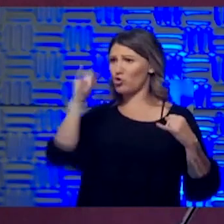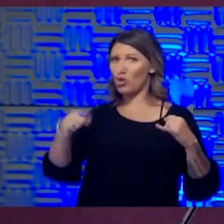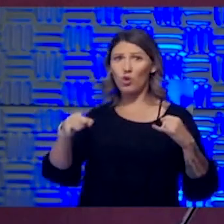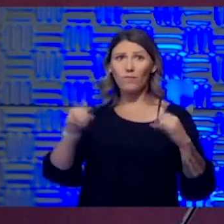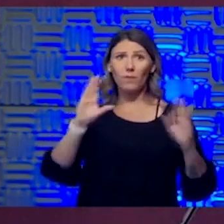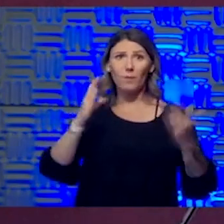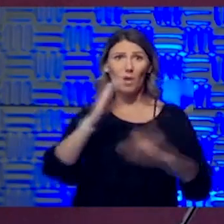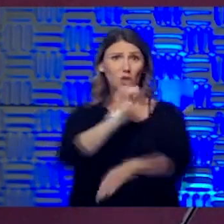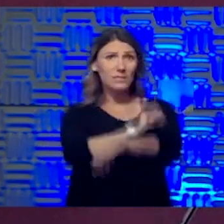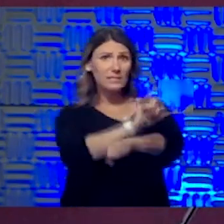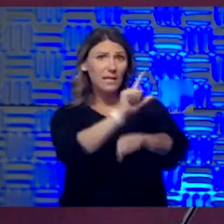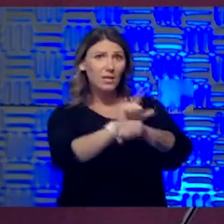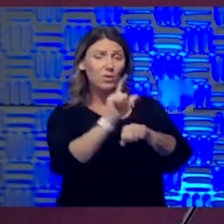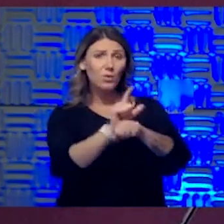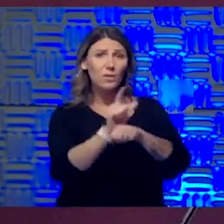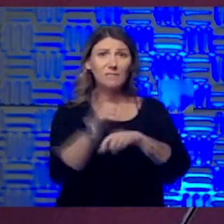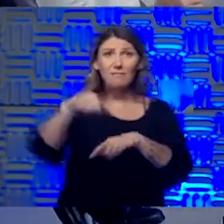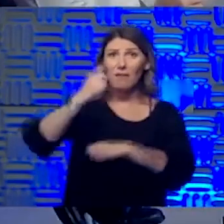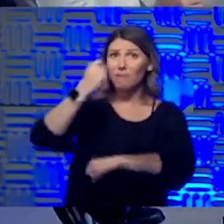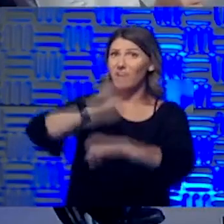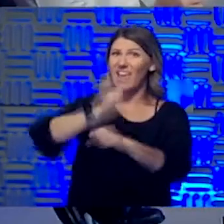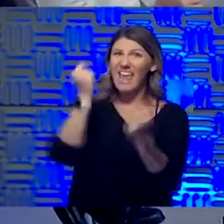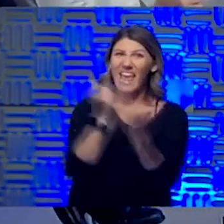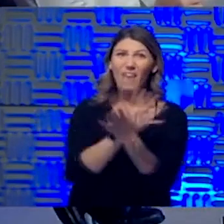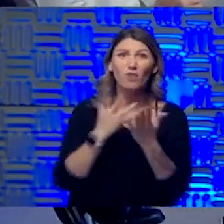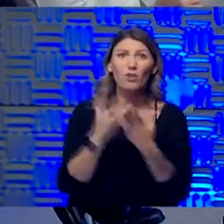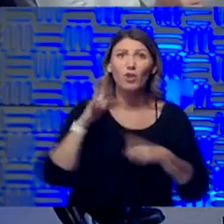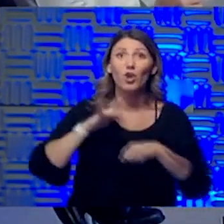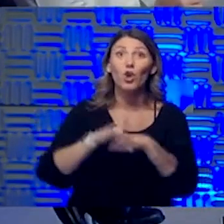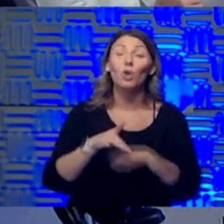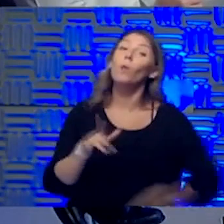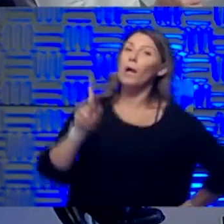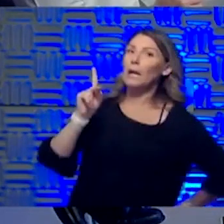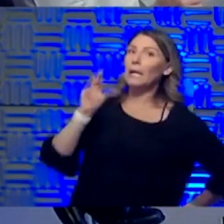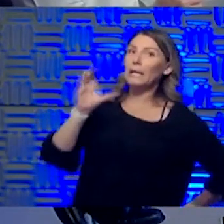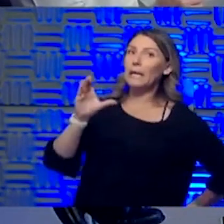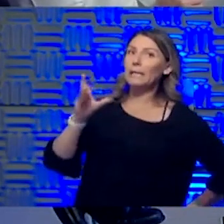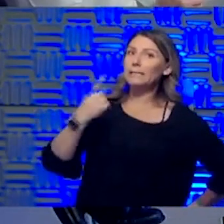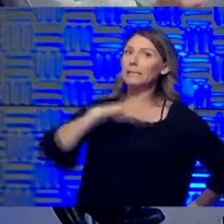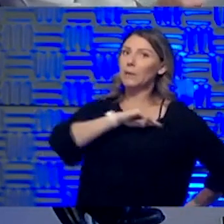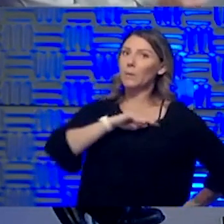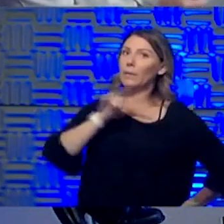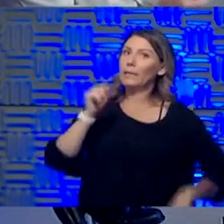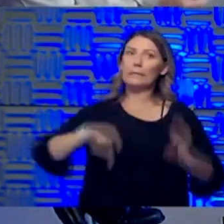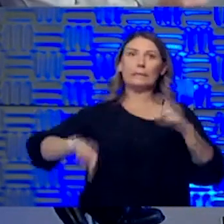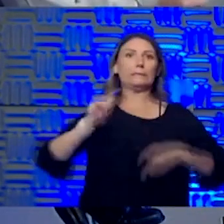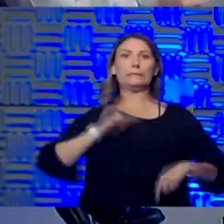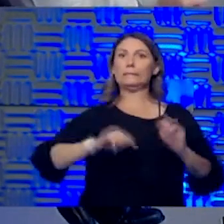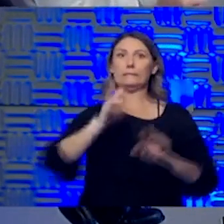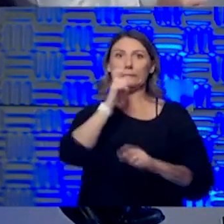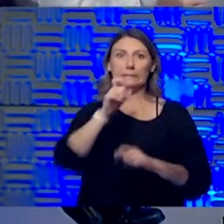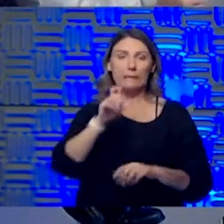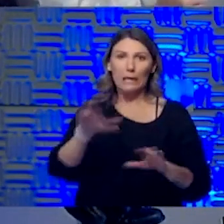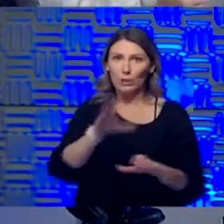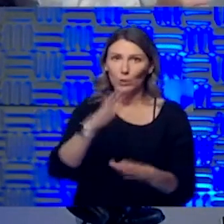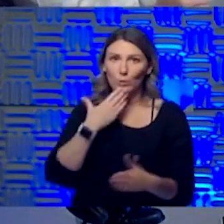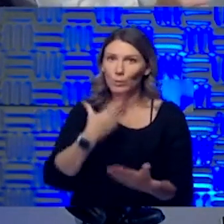everything super early. And their curve, that was actually Kansas city. Kansas city back then didn't do a very good job. This